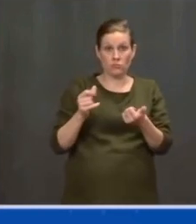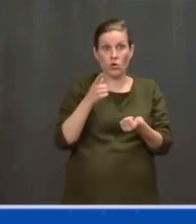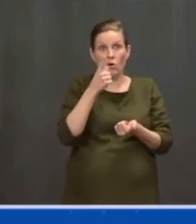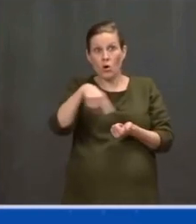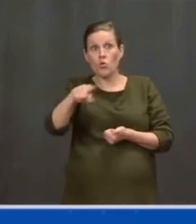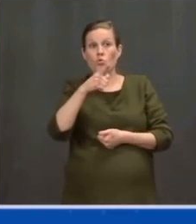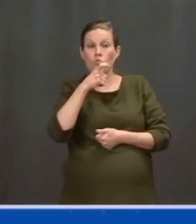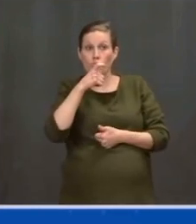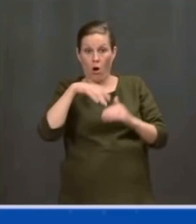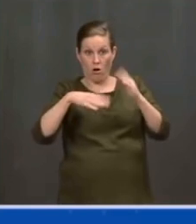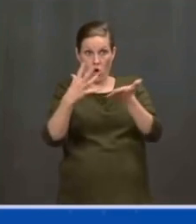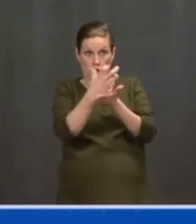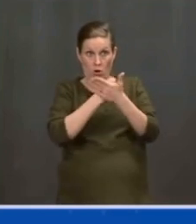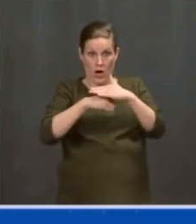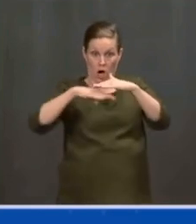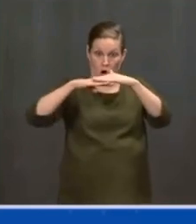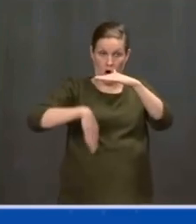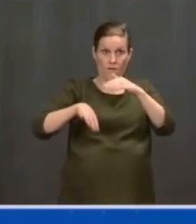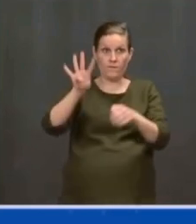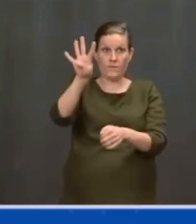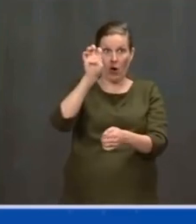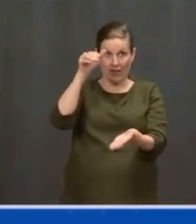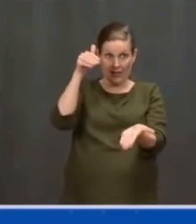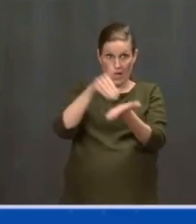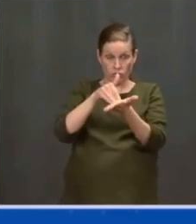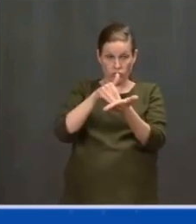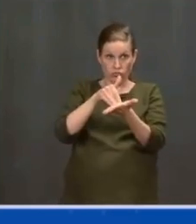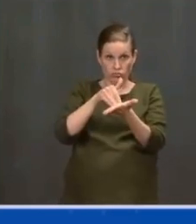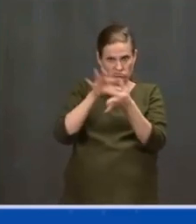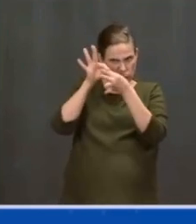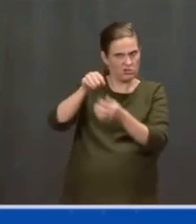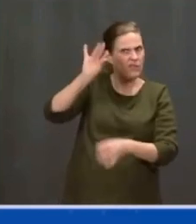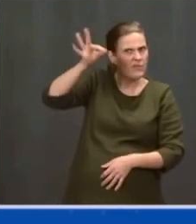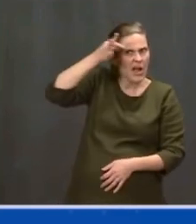will see their federal taxes go up, period.